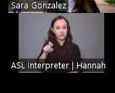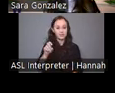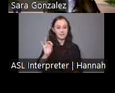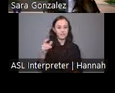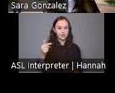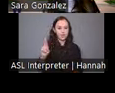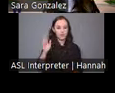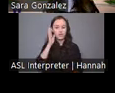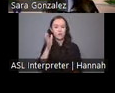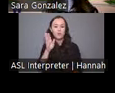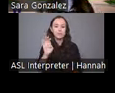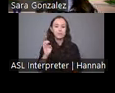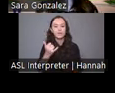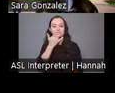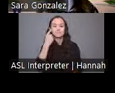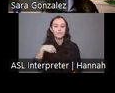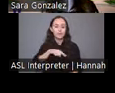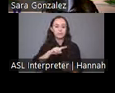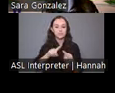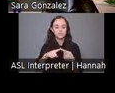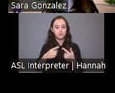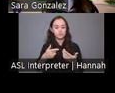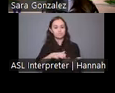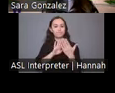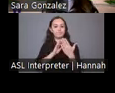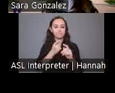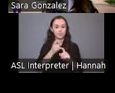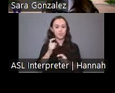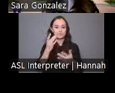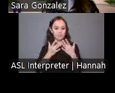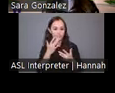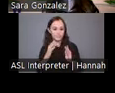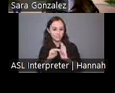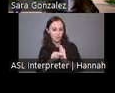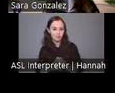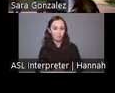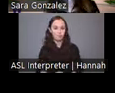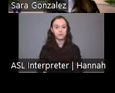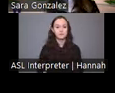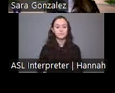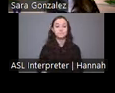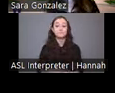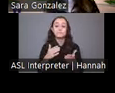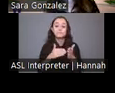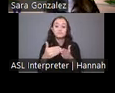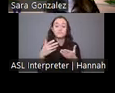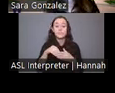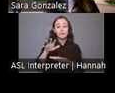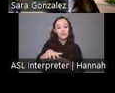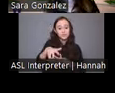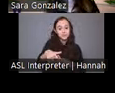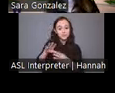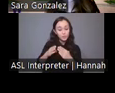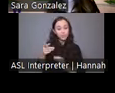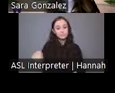misnomer for us to approach capacity building from a deficit model. All too often, indigenous communities are imagined